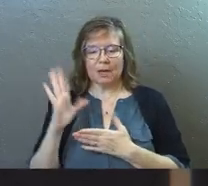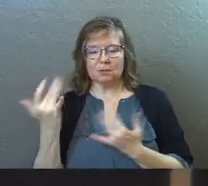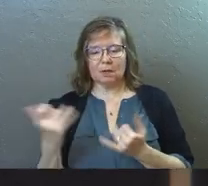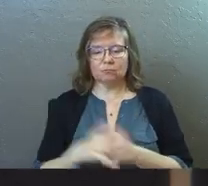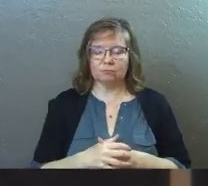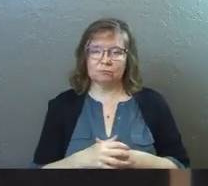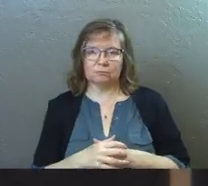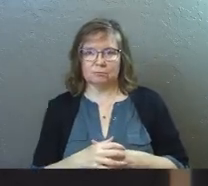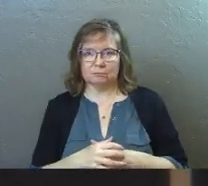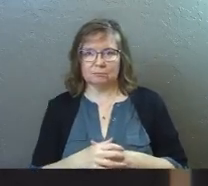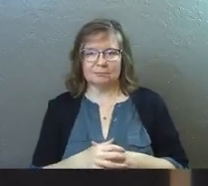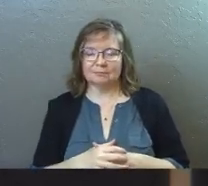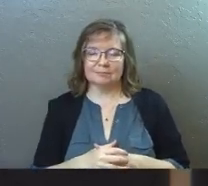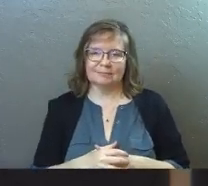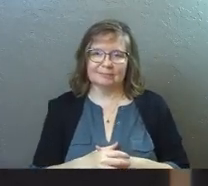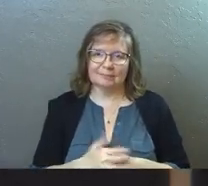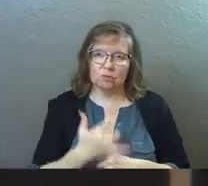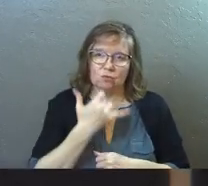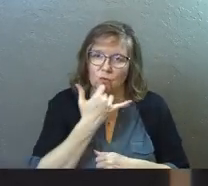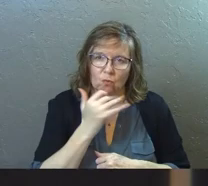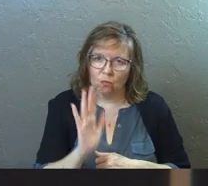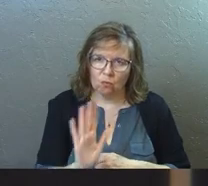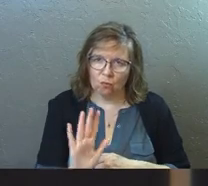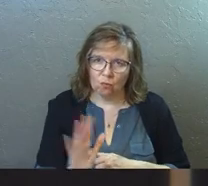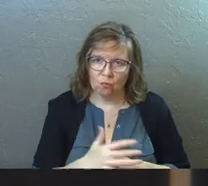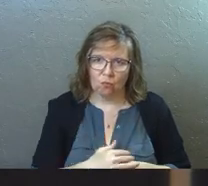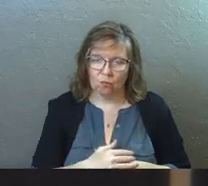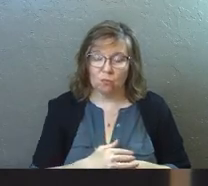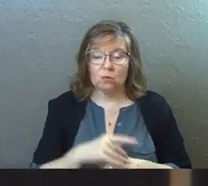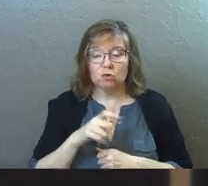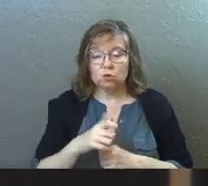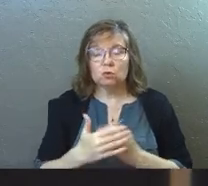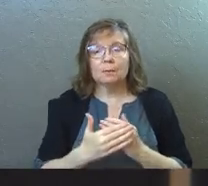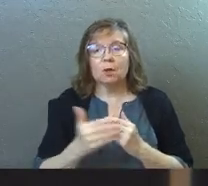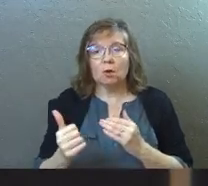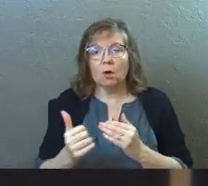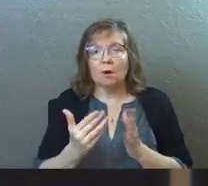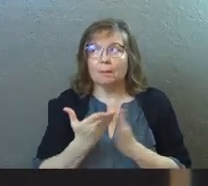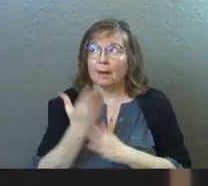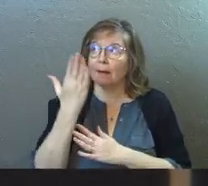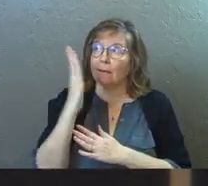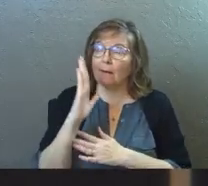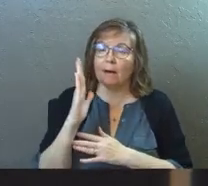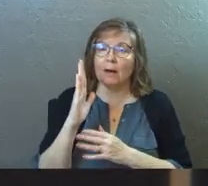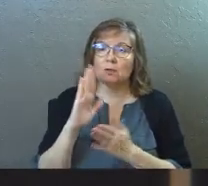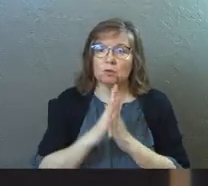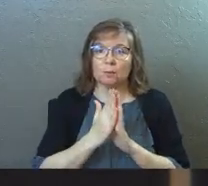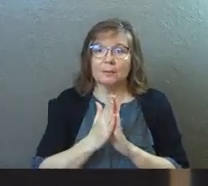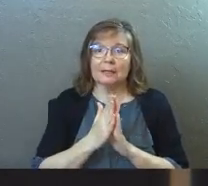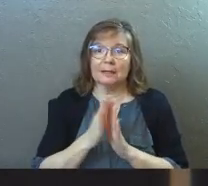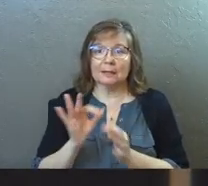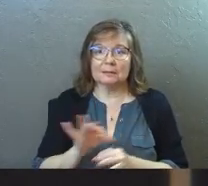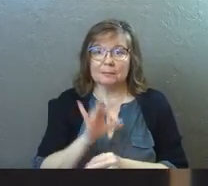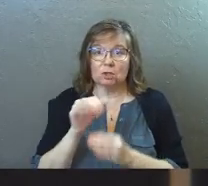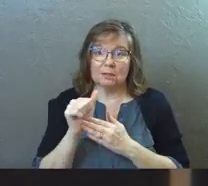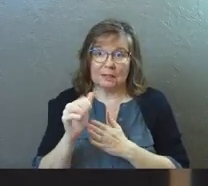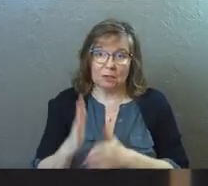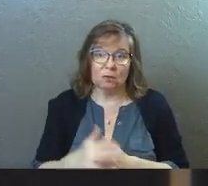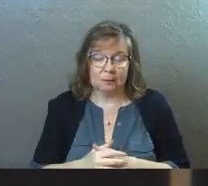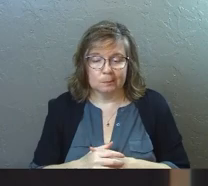pastor. And that's actually wrong. You should be called by God to be a pastor, to be a spiritual leader.